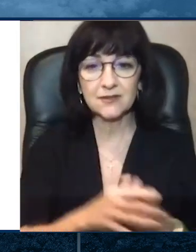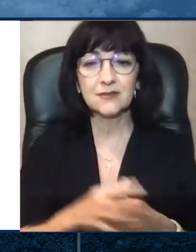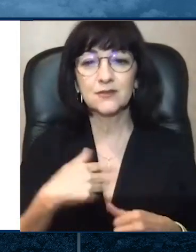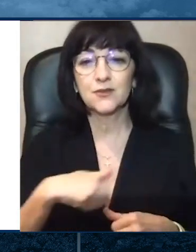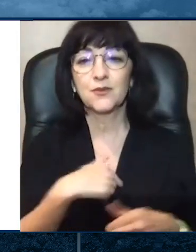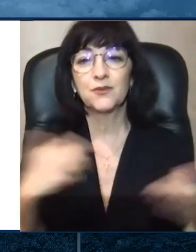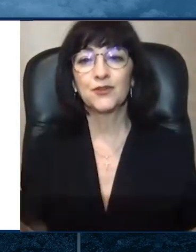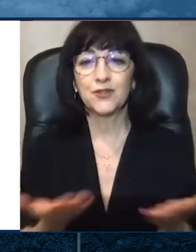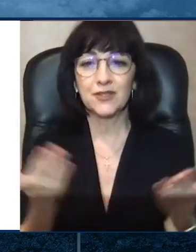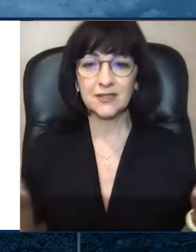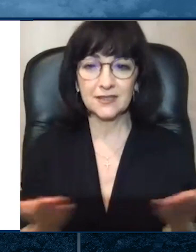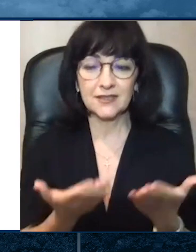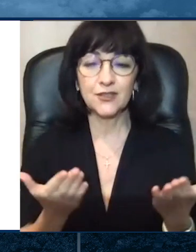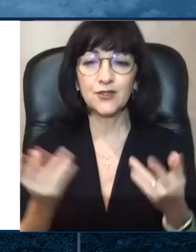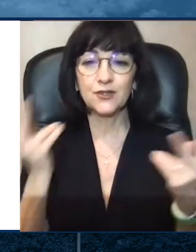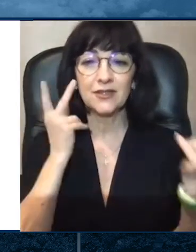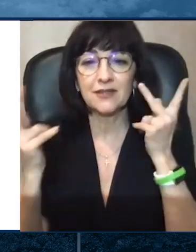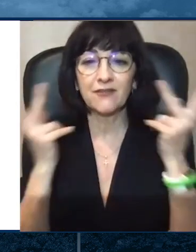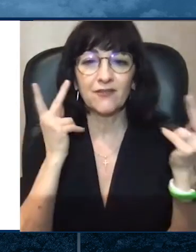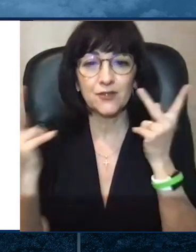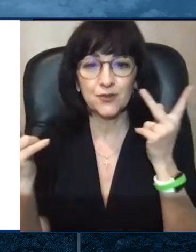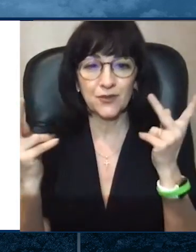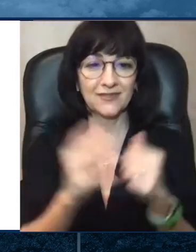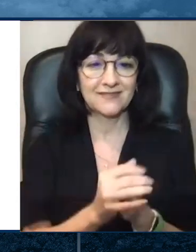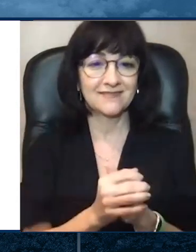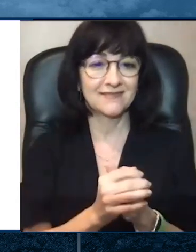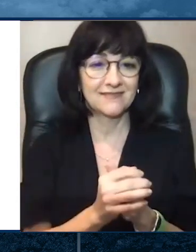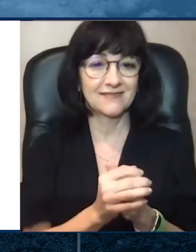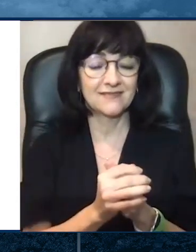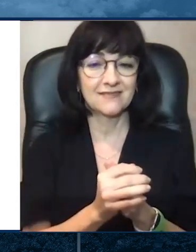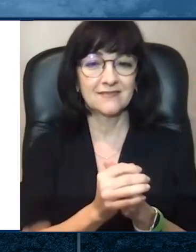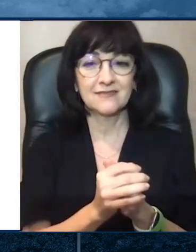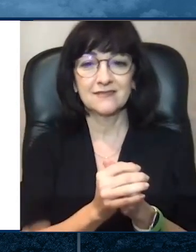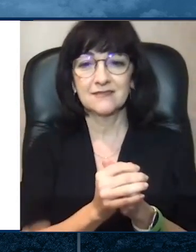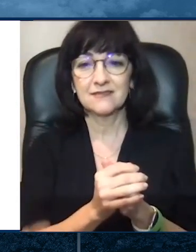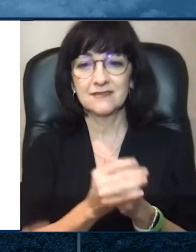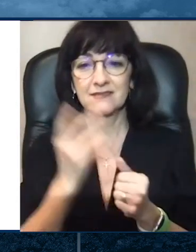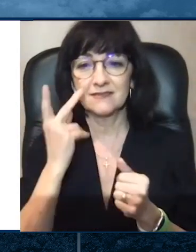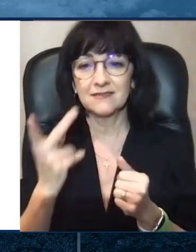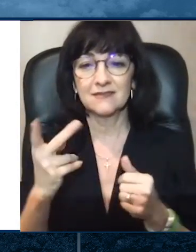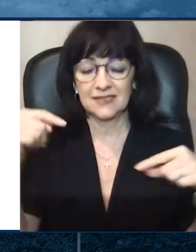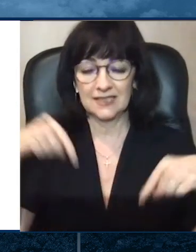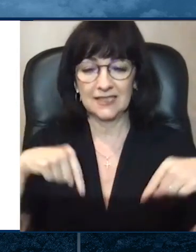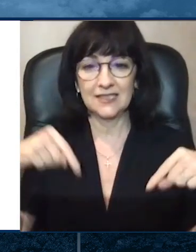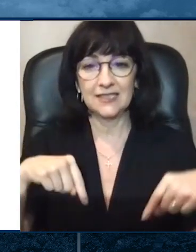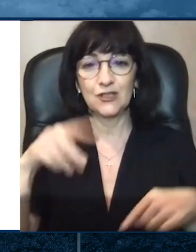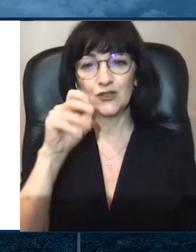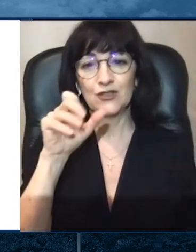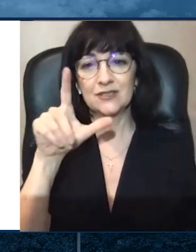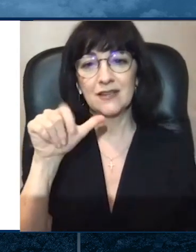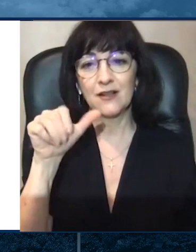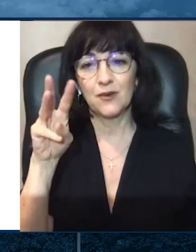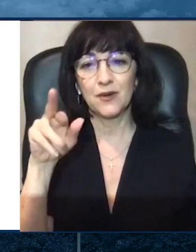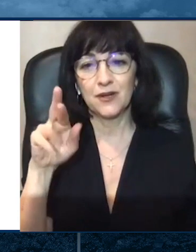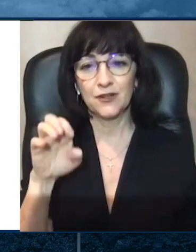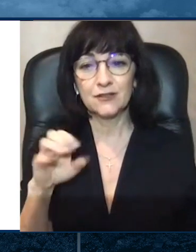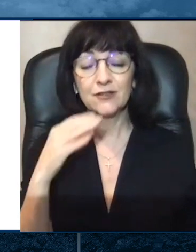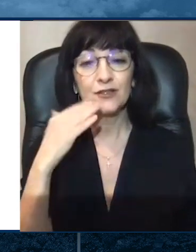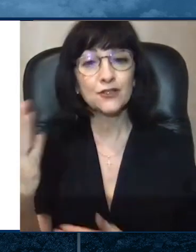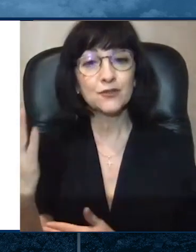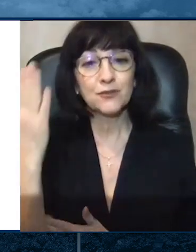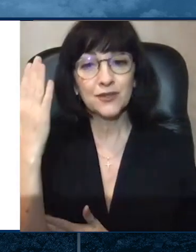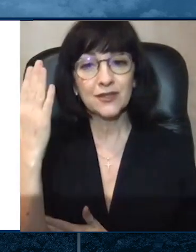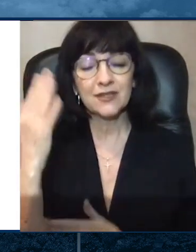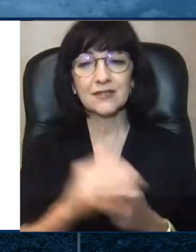para todos los residentes de Delaware. Durante la mañana de hoy, estaremos reunidos con la Doctora Kara